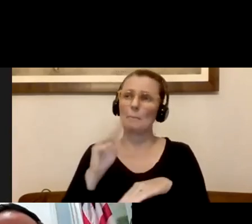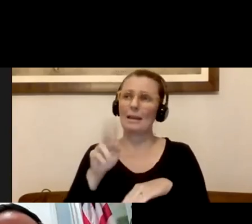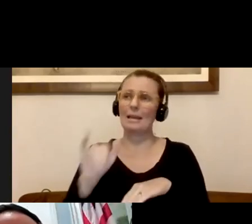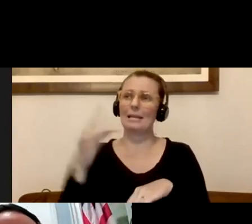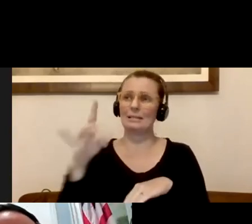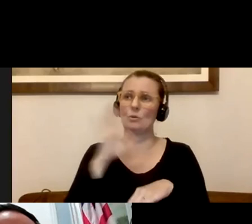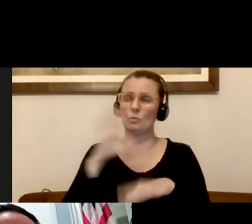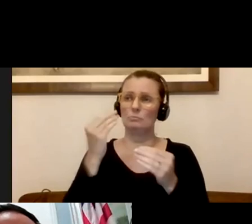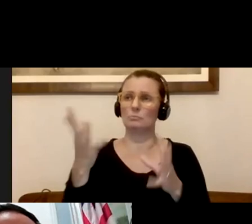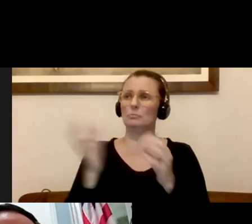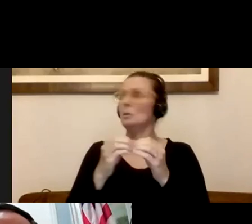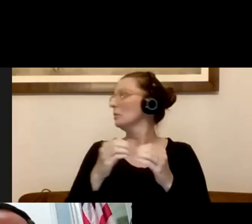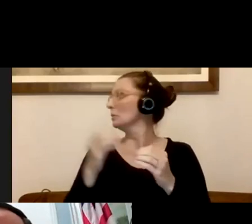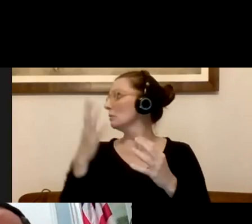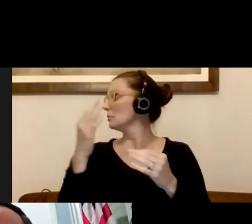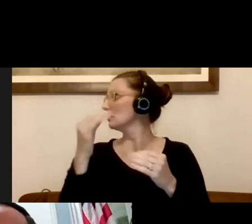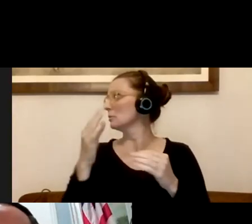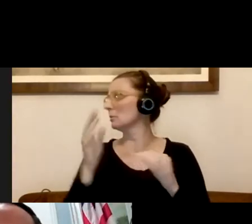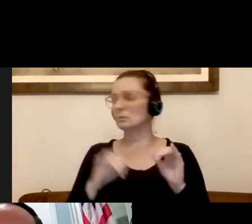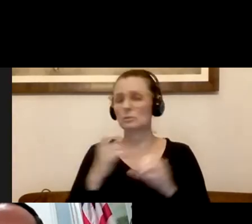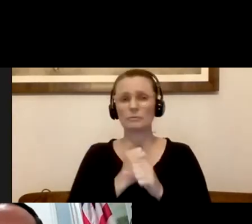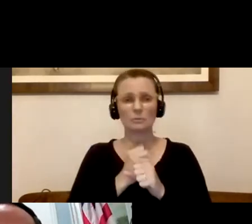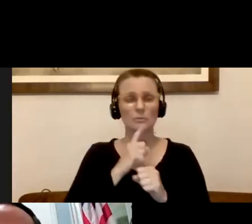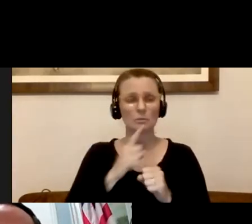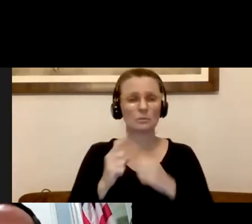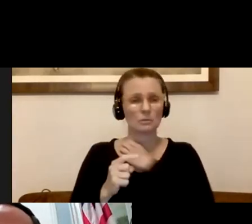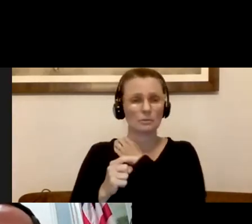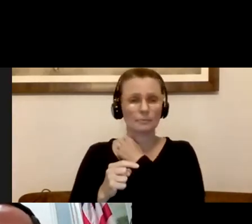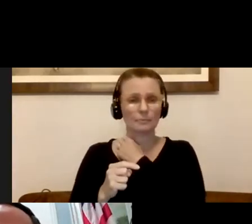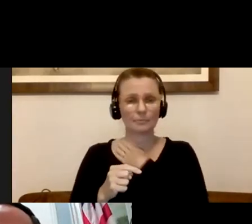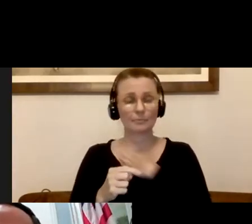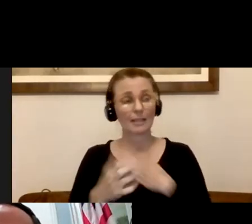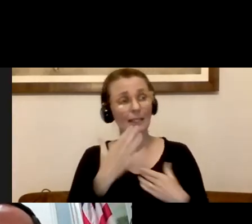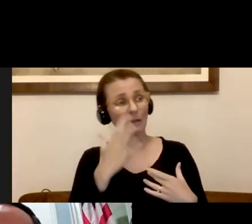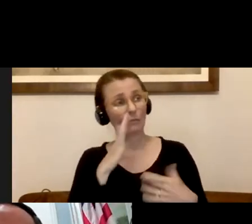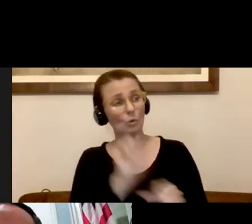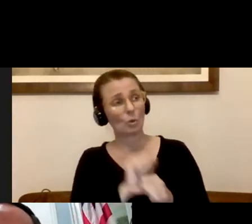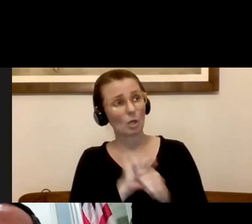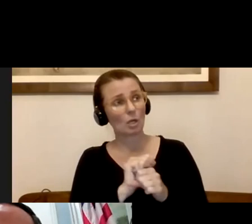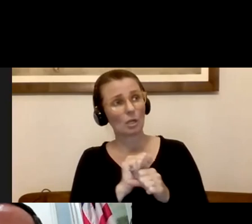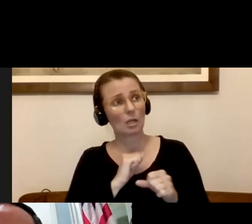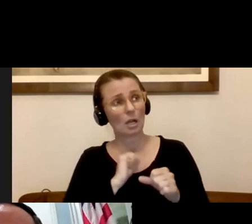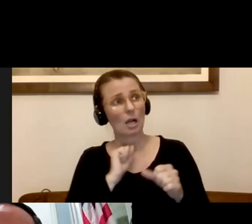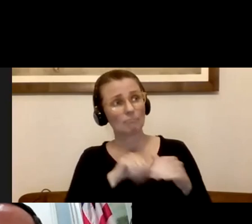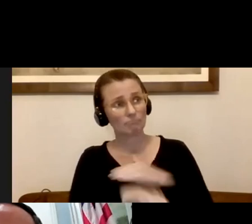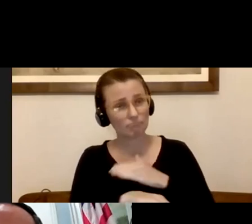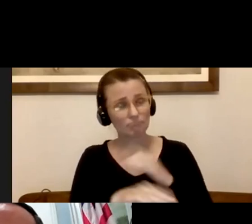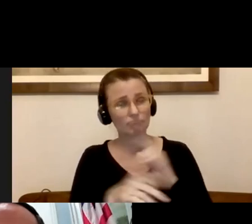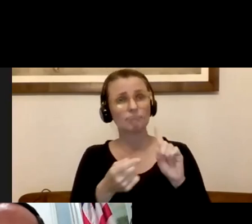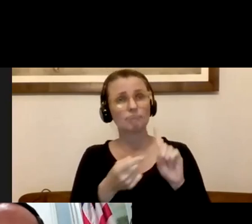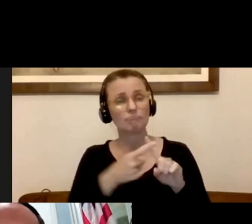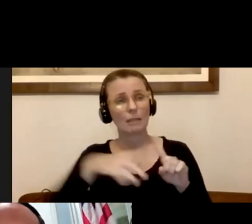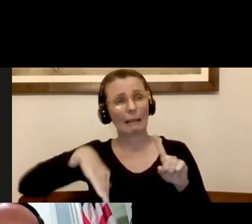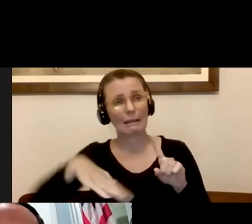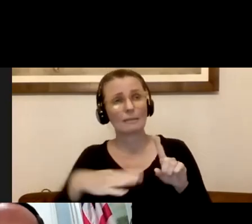them. From Claudia P. Thank you so much for all the work you were doing. I entered a late, late into the virtual town hall. When will the city of